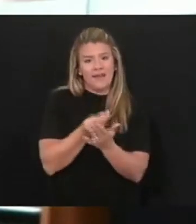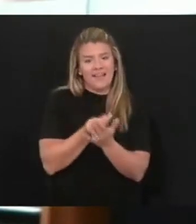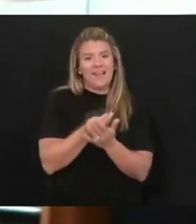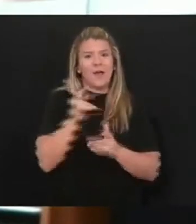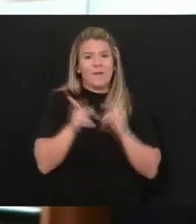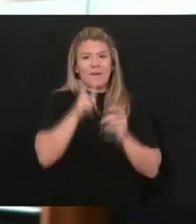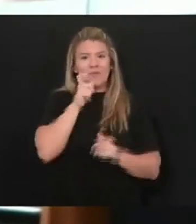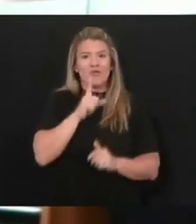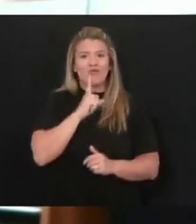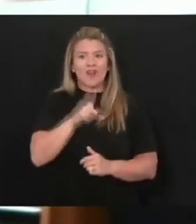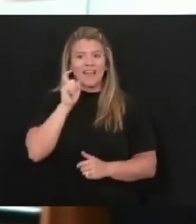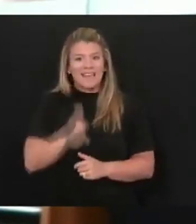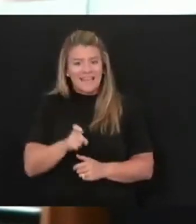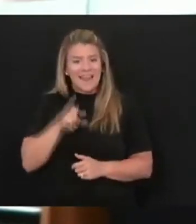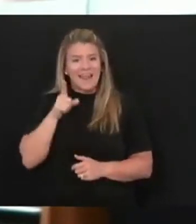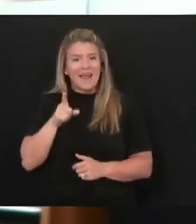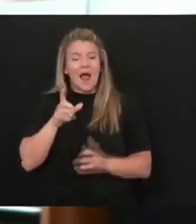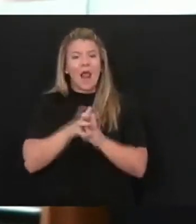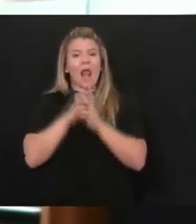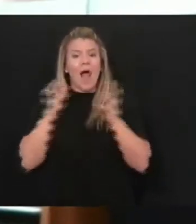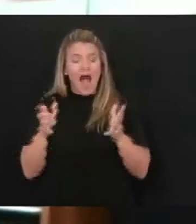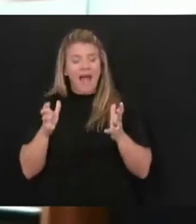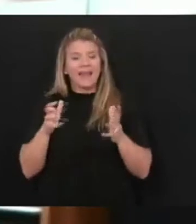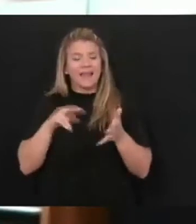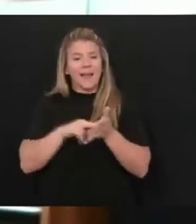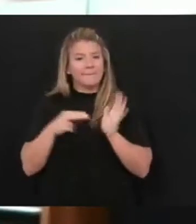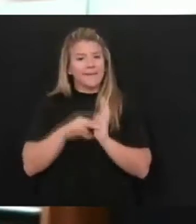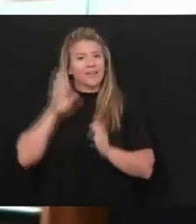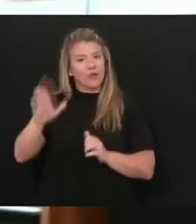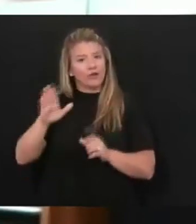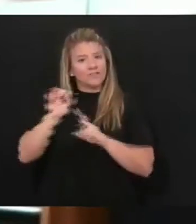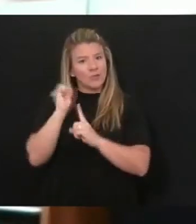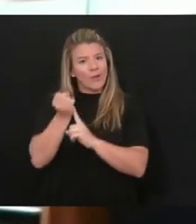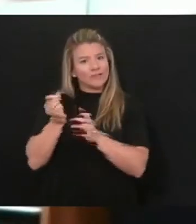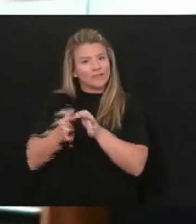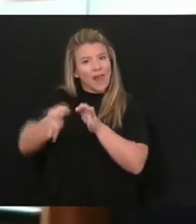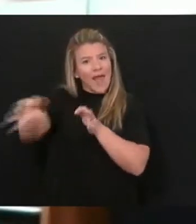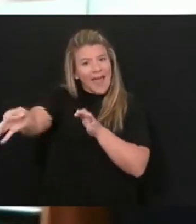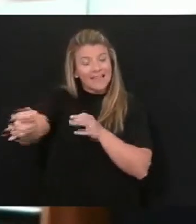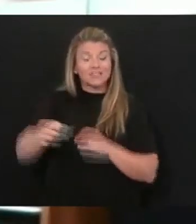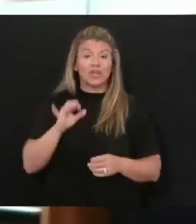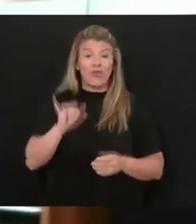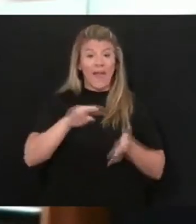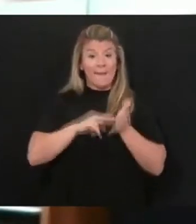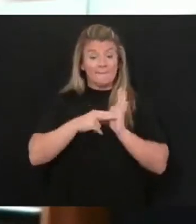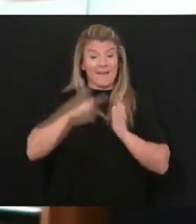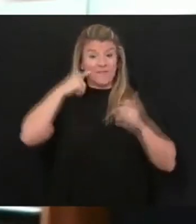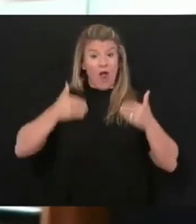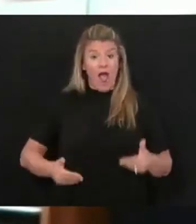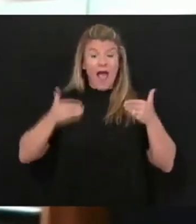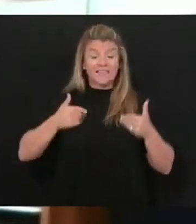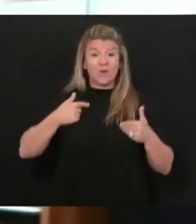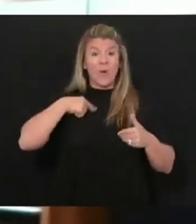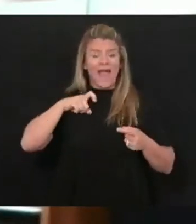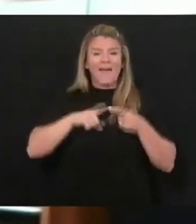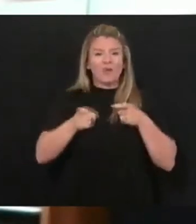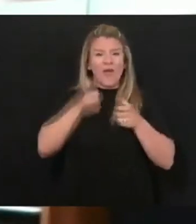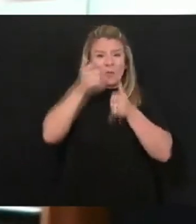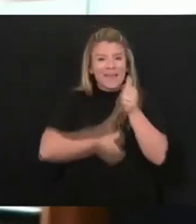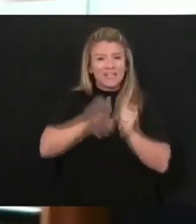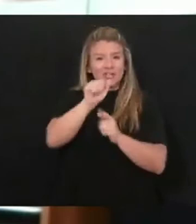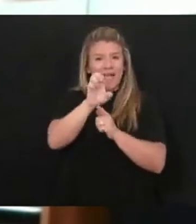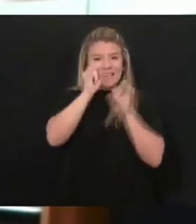when they are most vulnerable. What it does for workforce and what it means for workforce is that we have to handle each of those cases individually.